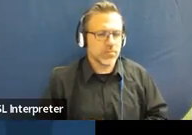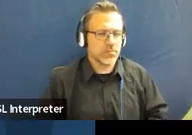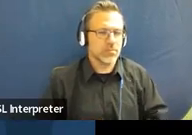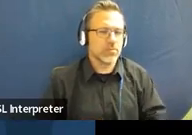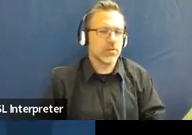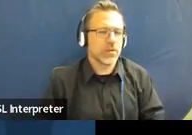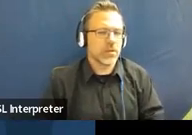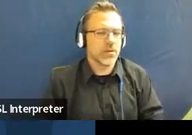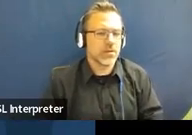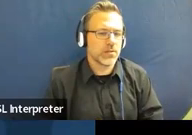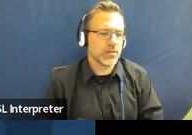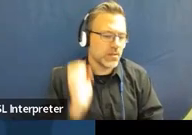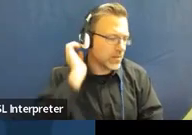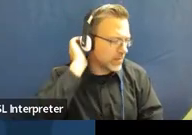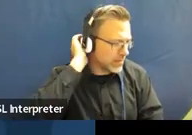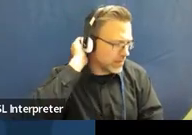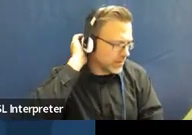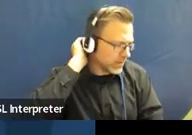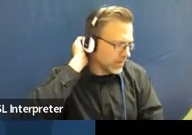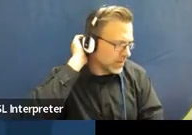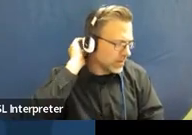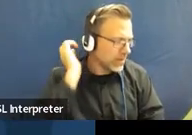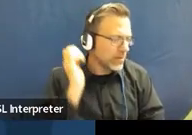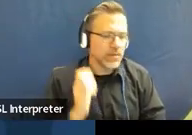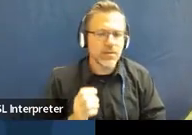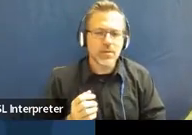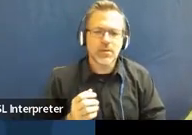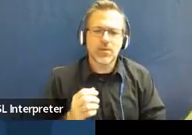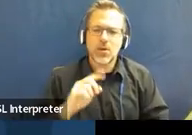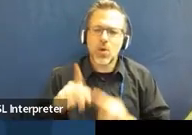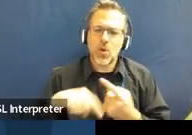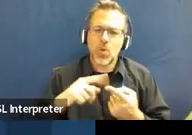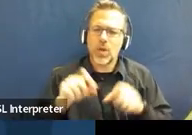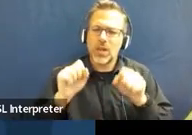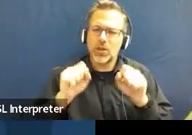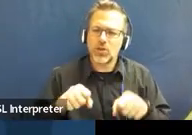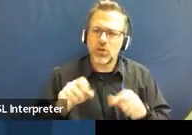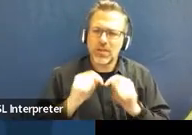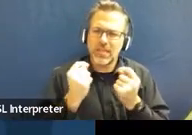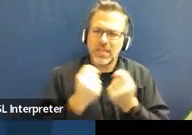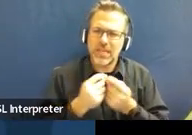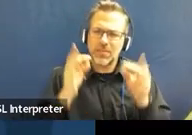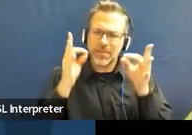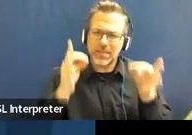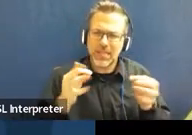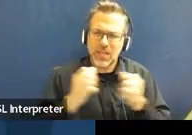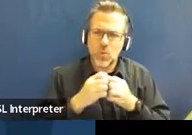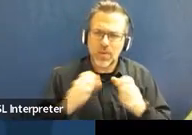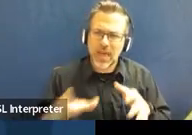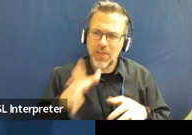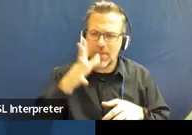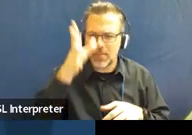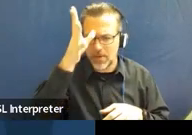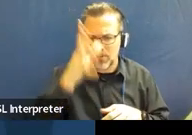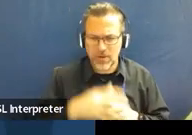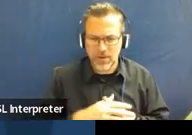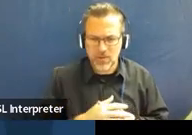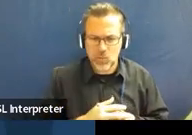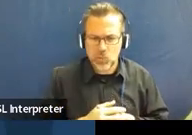All right. At what point, at what point could the team make this decision without the parent? Oops.